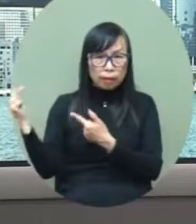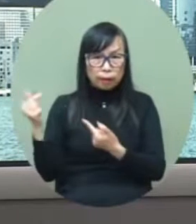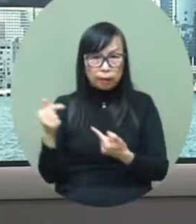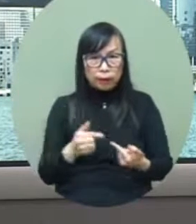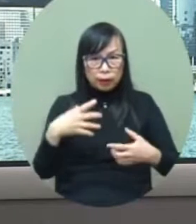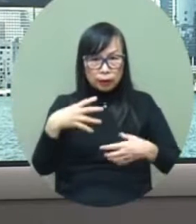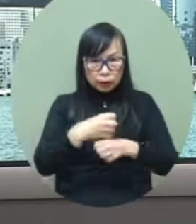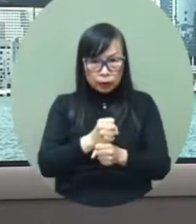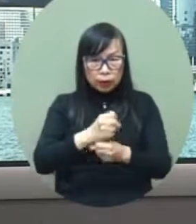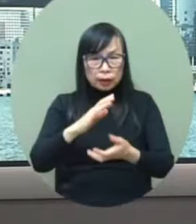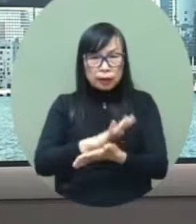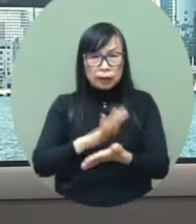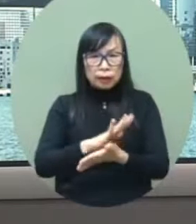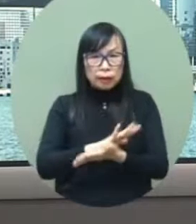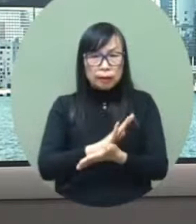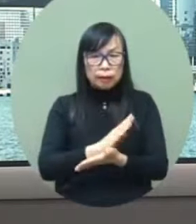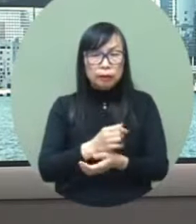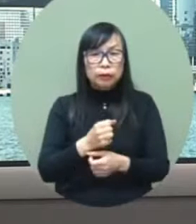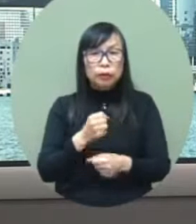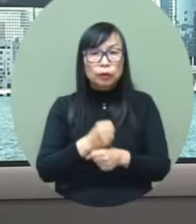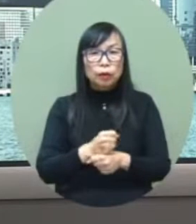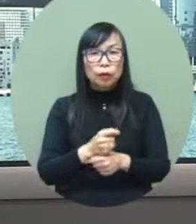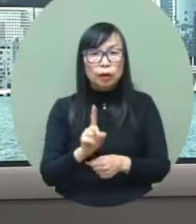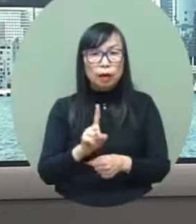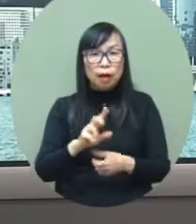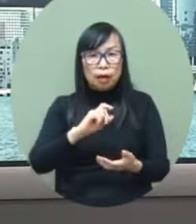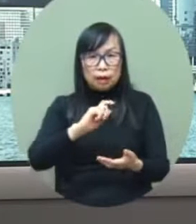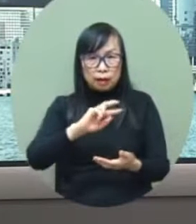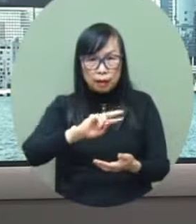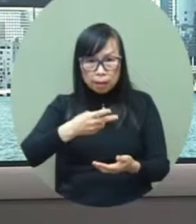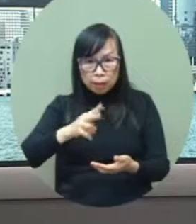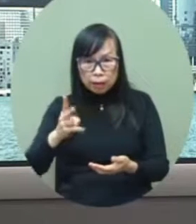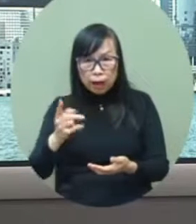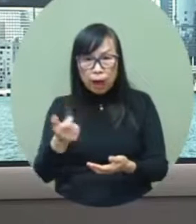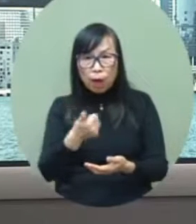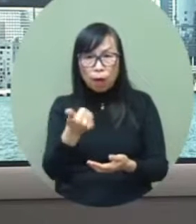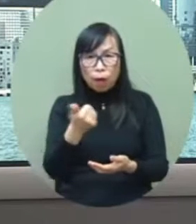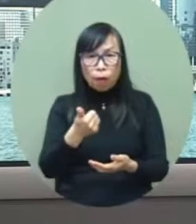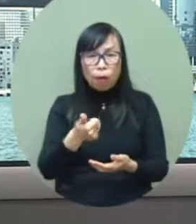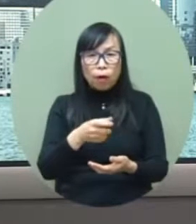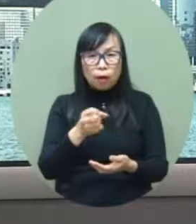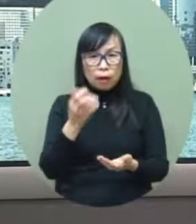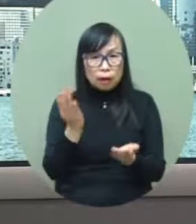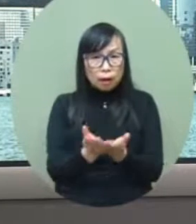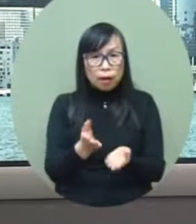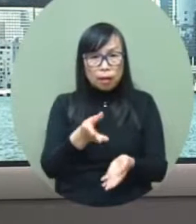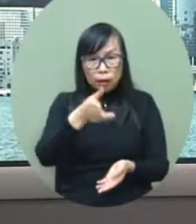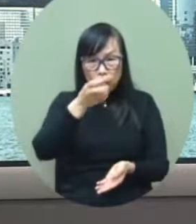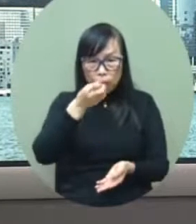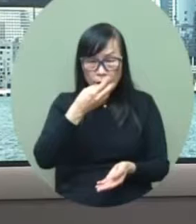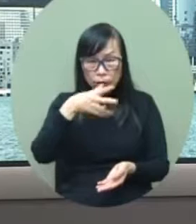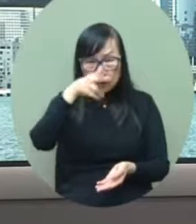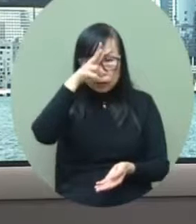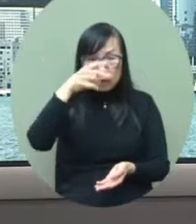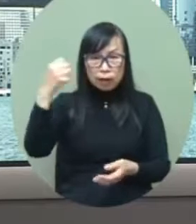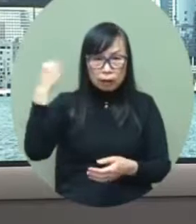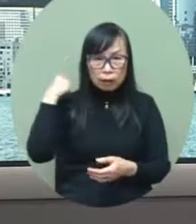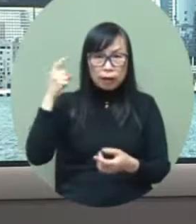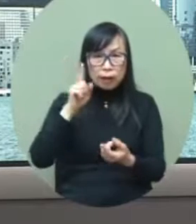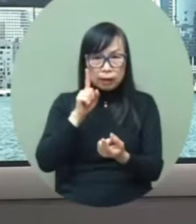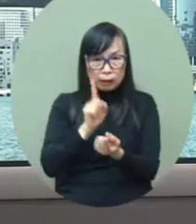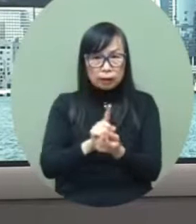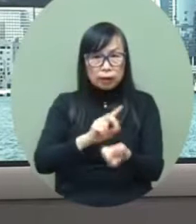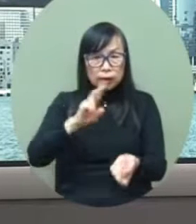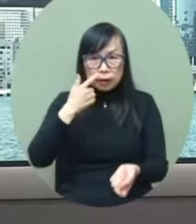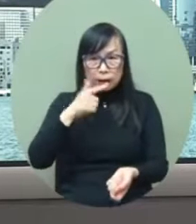effective manner in the past um um few months since we took office we've been reviewing the various measures